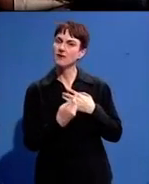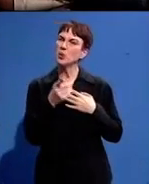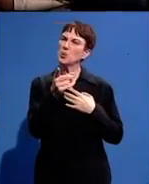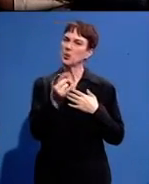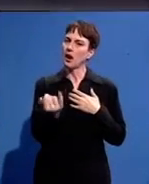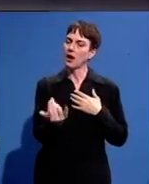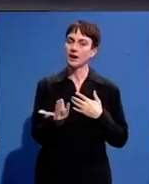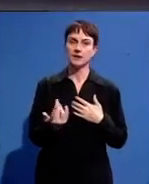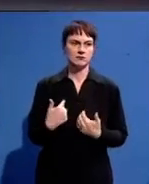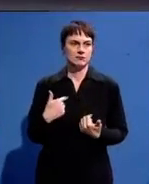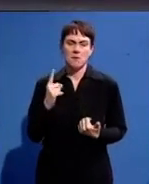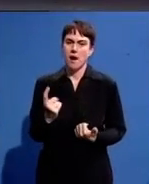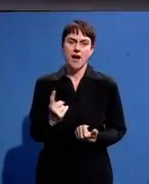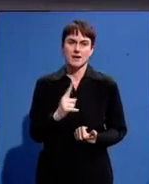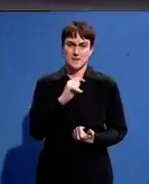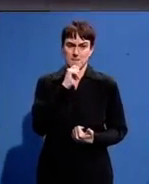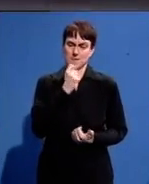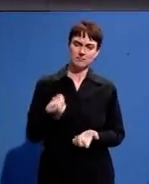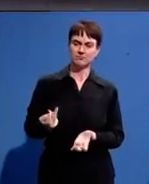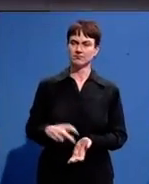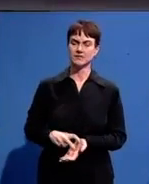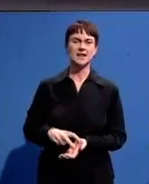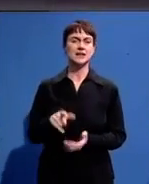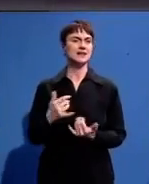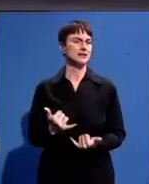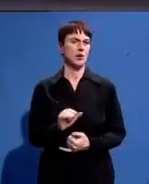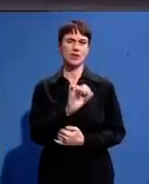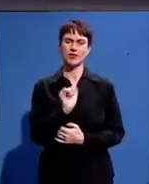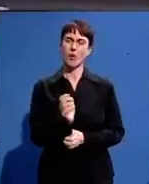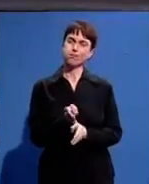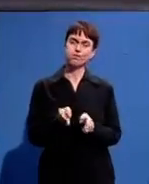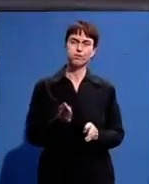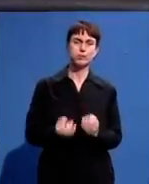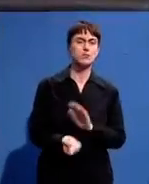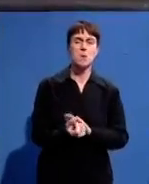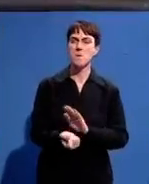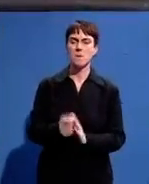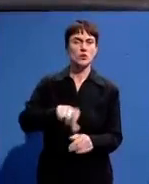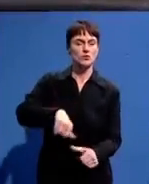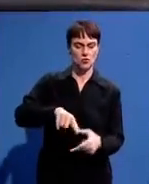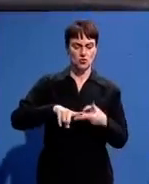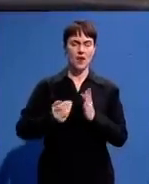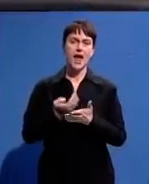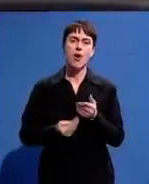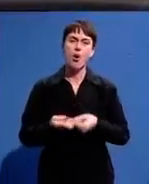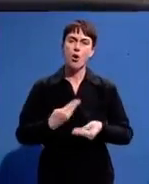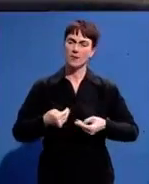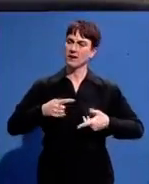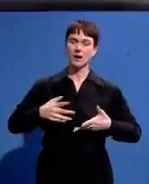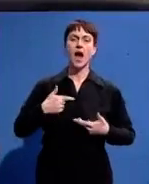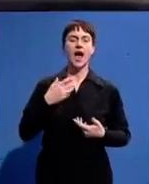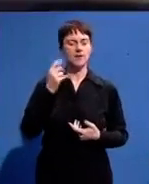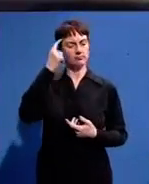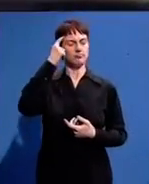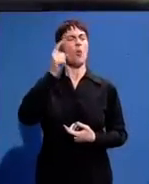find reasons to stand every day you know there's so much is going on in South Africa politically socially economically to find reasons to wake up every single